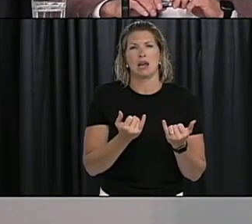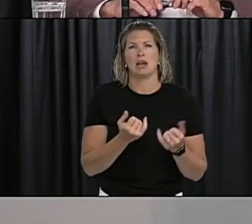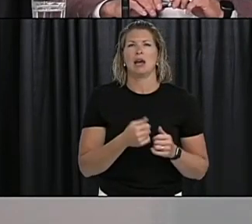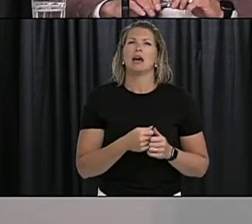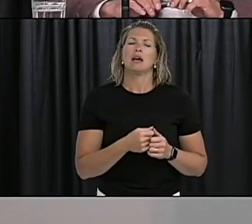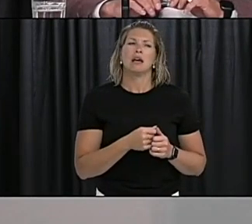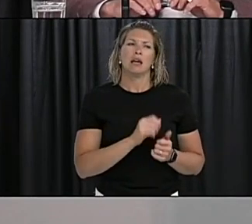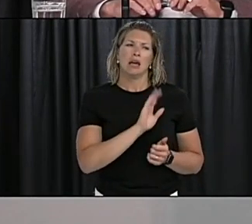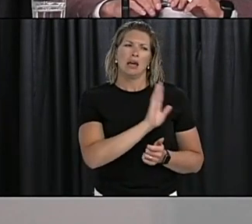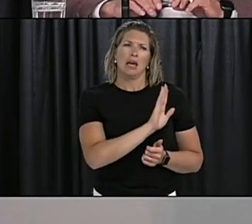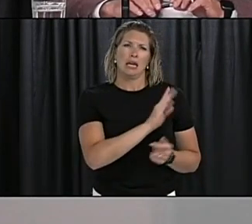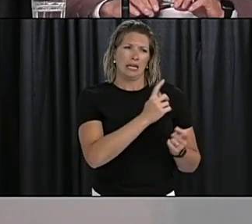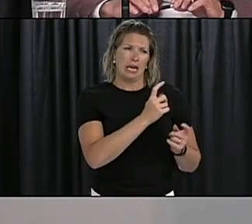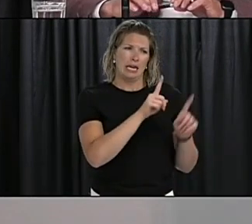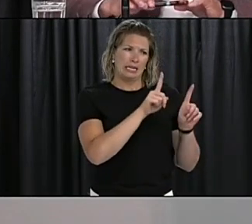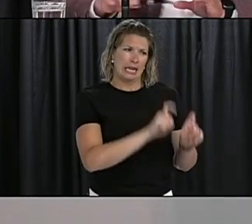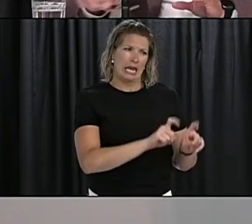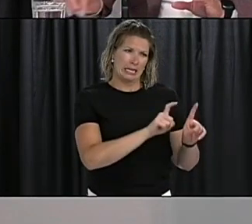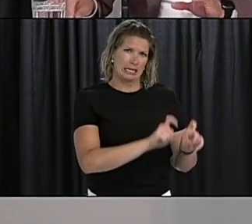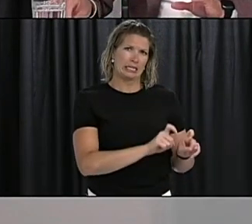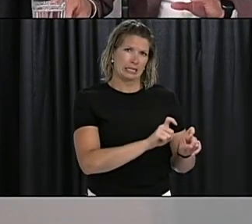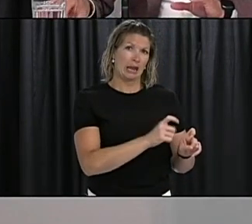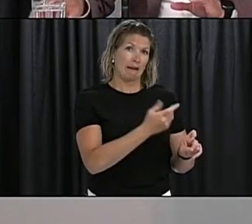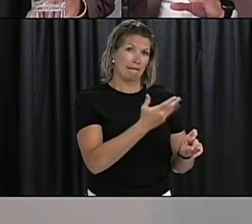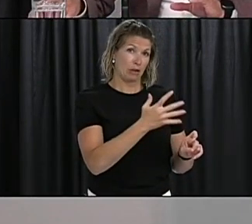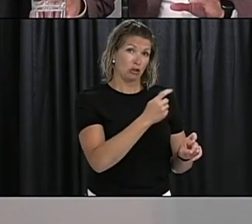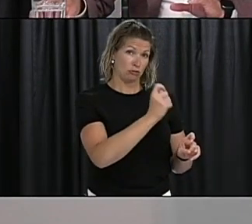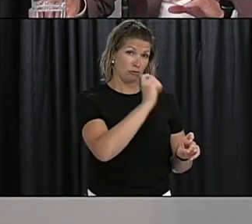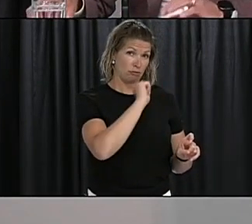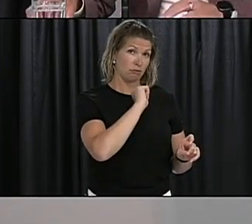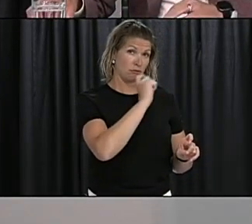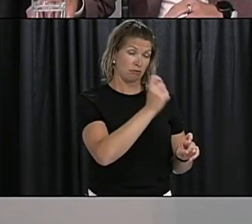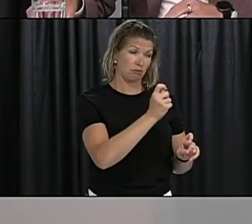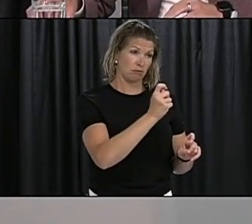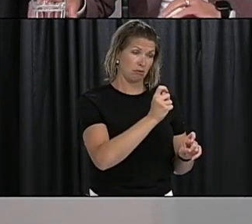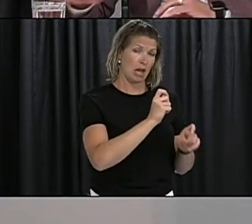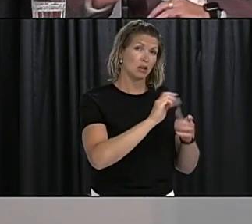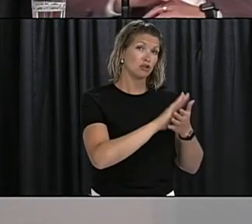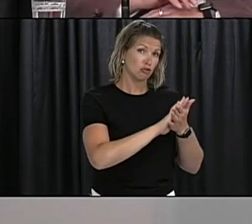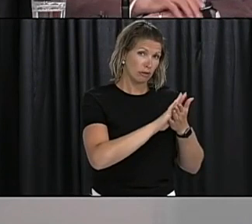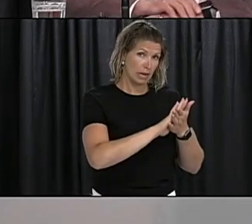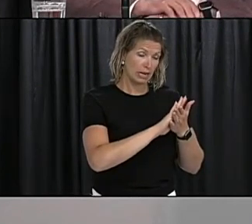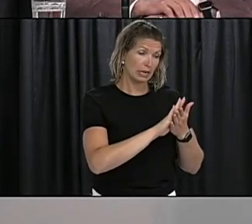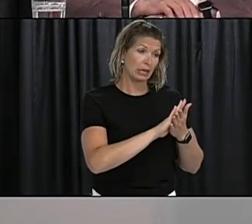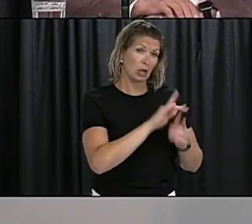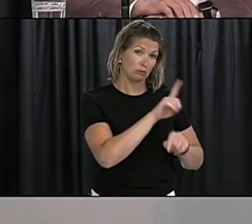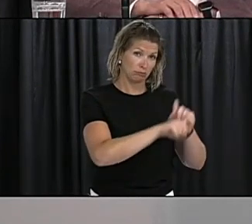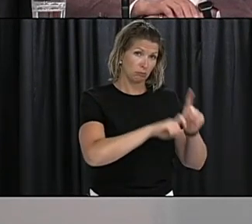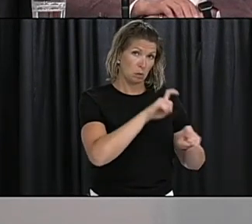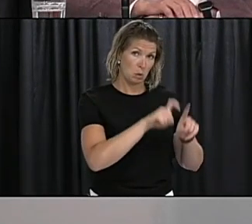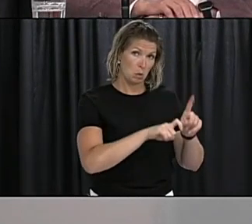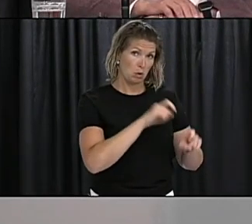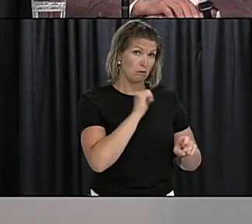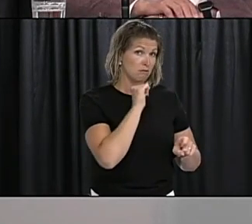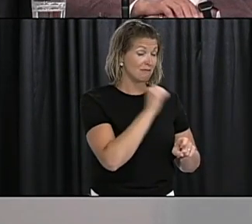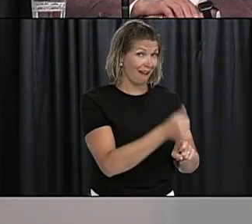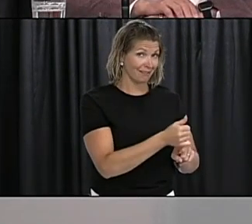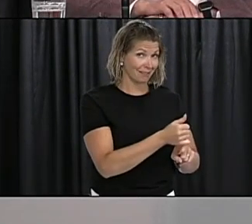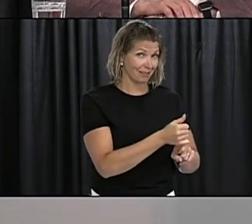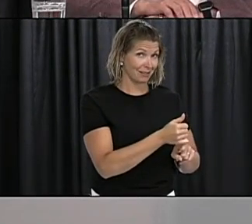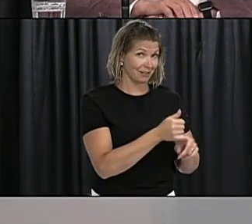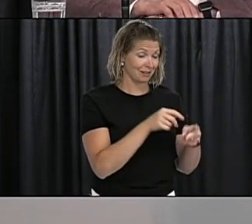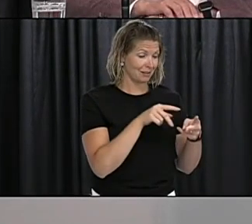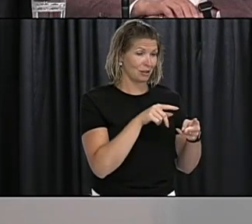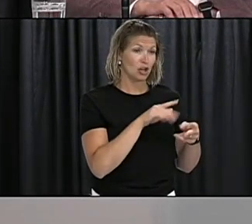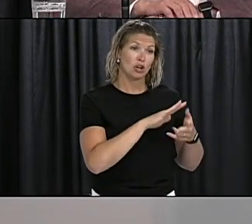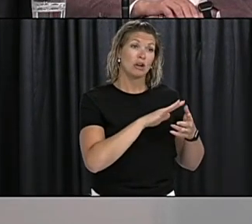screening test and in fact that's why we're not testing people who come into the province so if we're not doing that